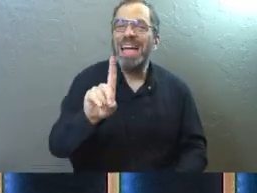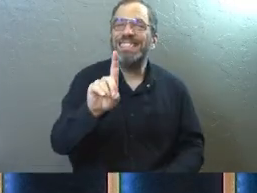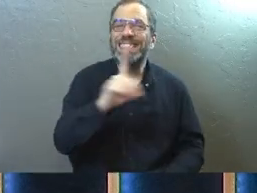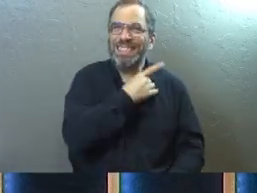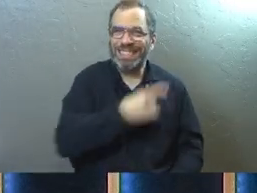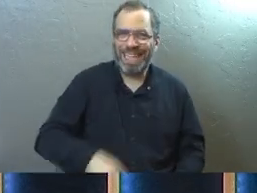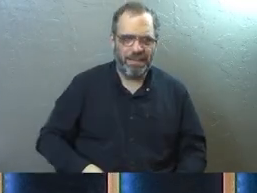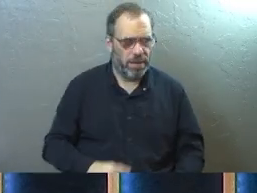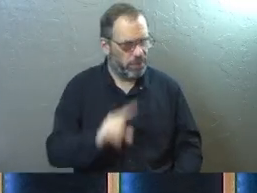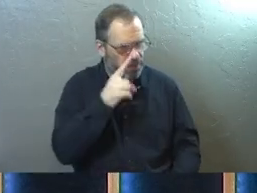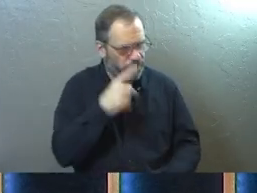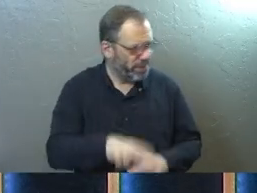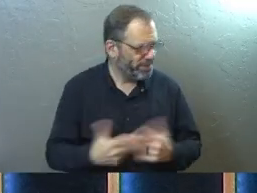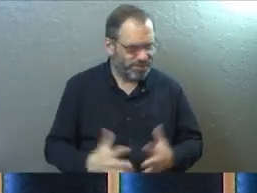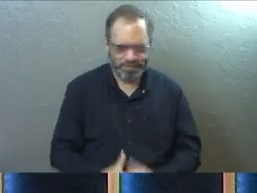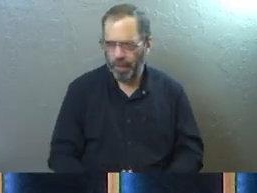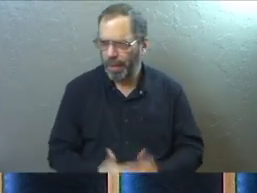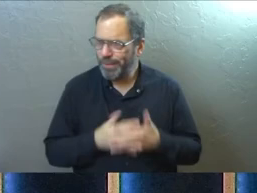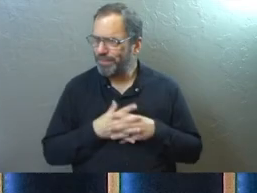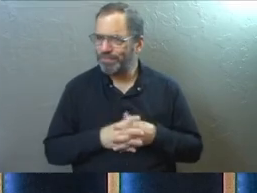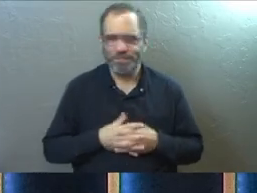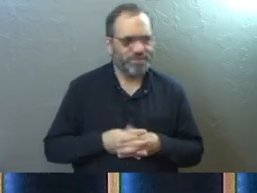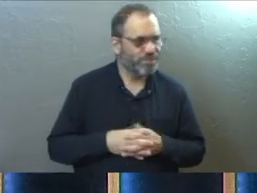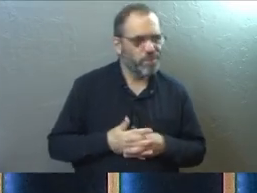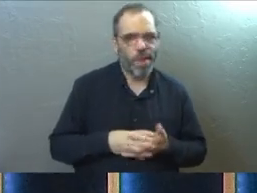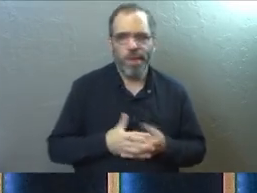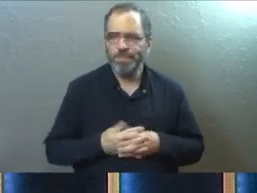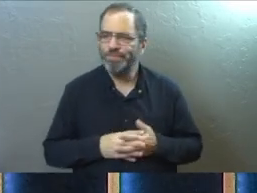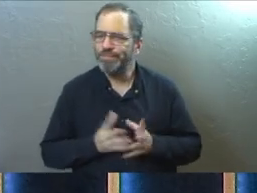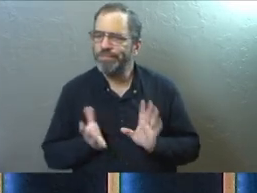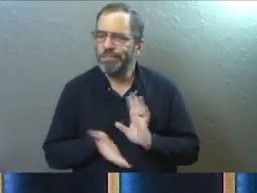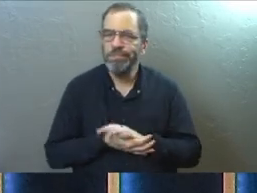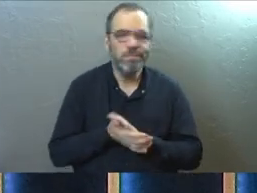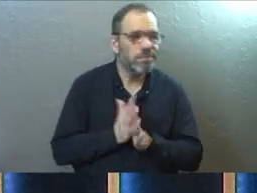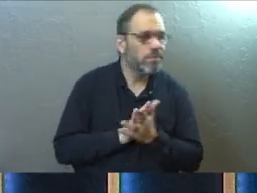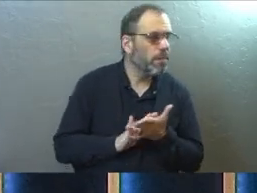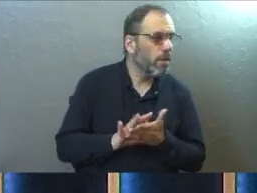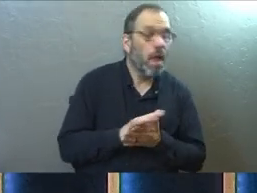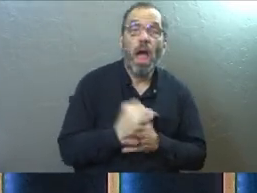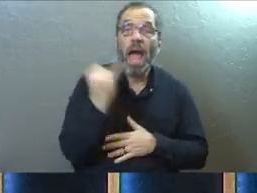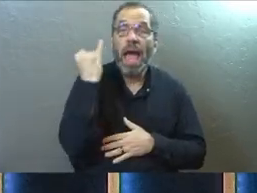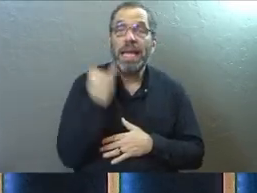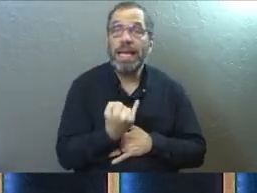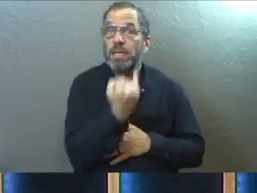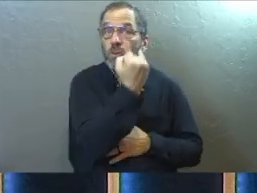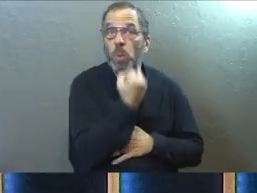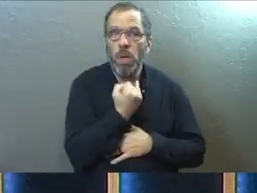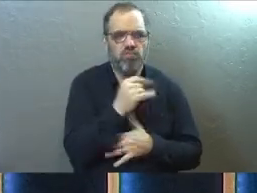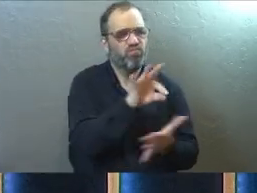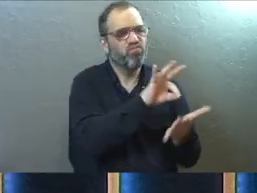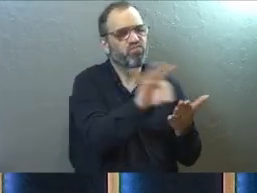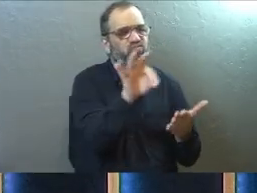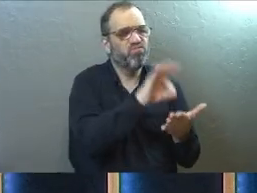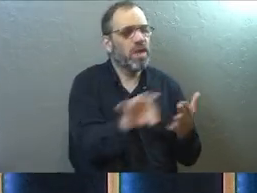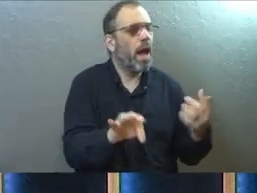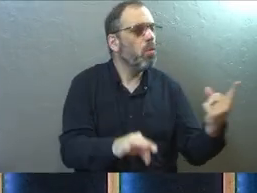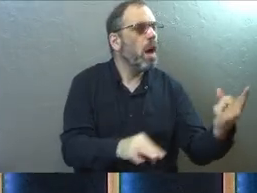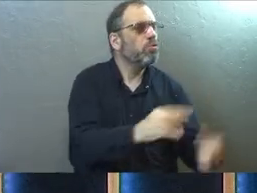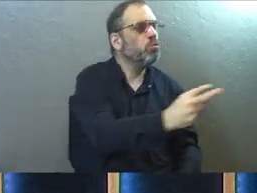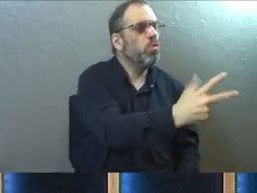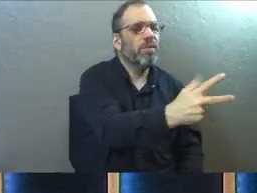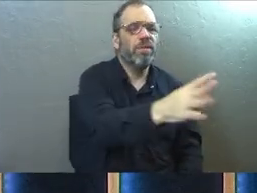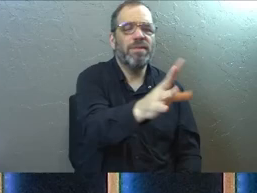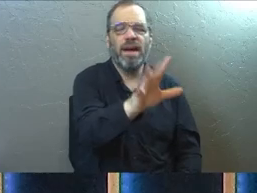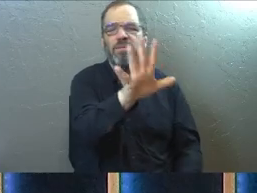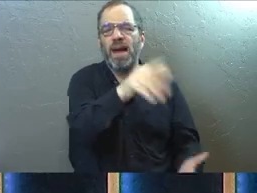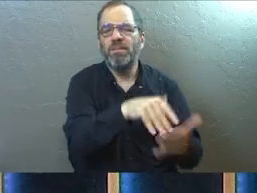some point, I don't know if he got bored or what it was, but he decides one day that he wants everybody in Israel to be counted. He wants a census to